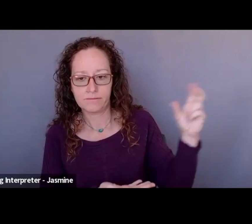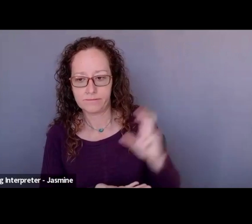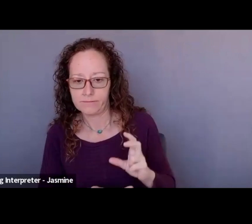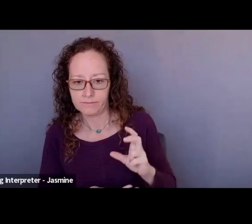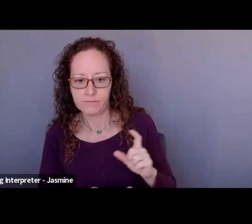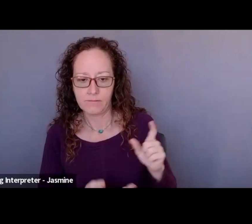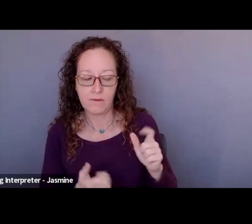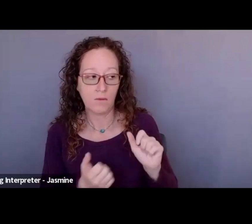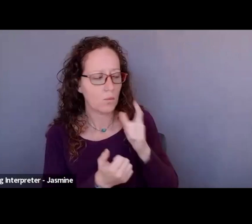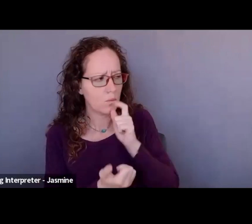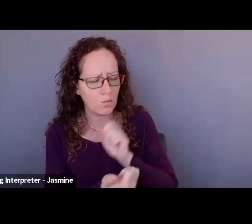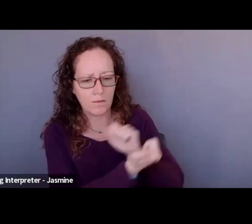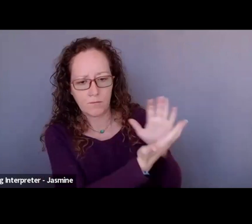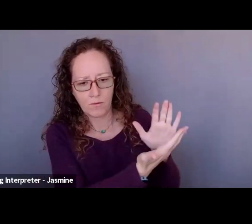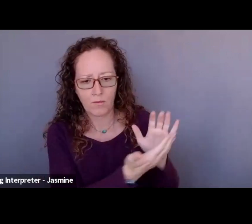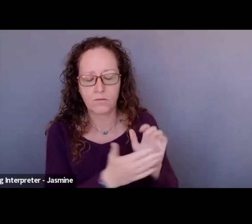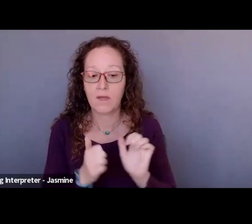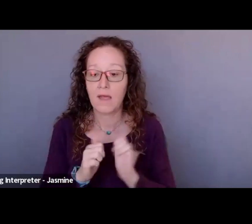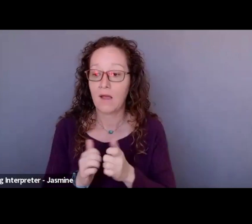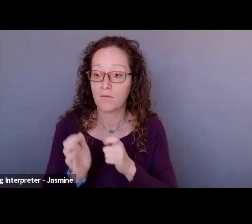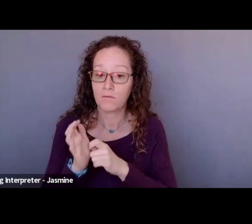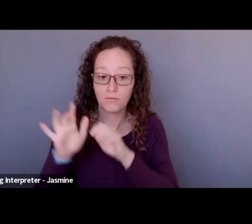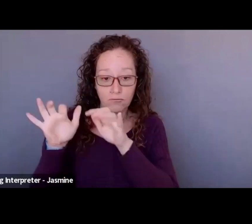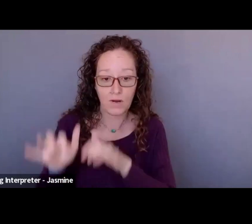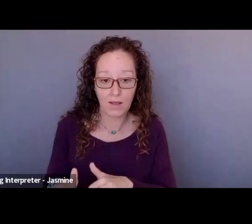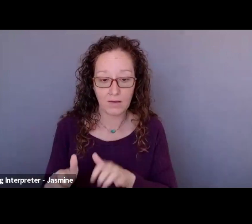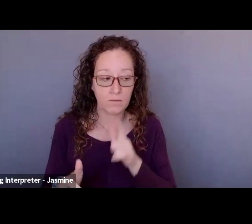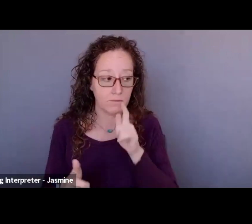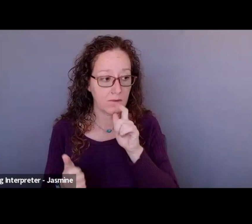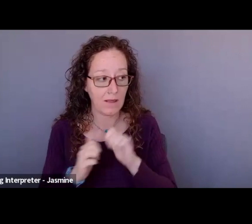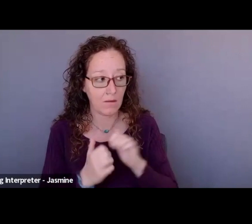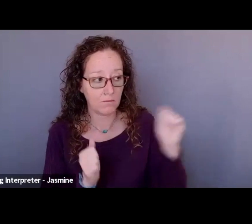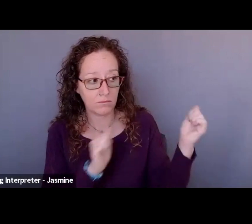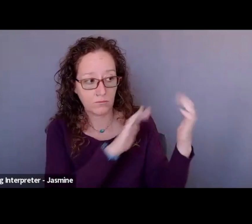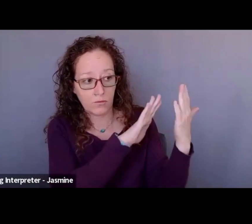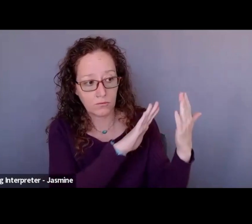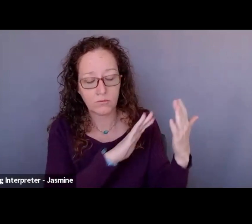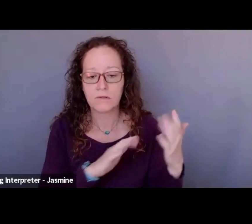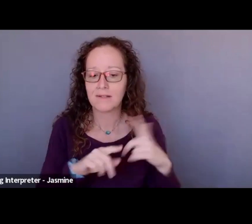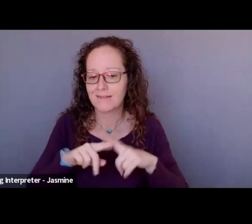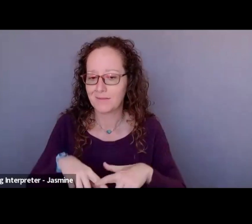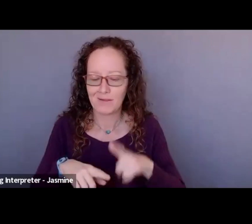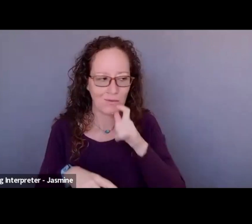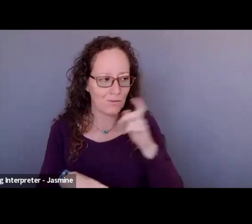you approach is very much based on the person that you're, who's your audience, right?